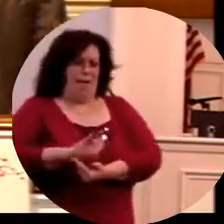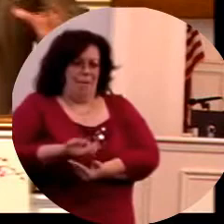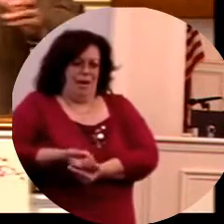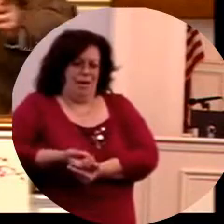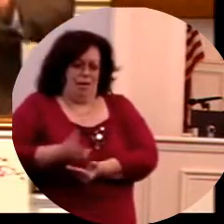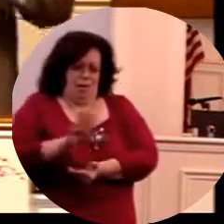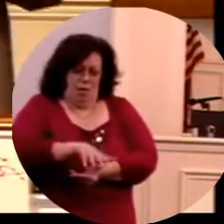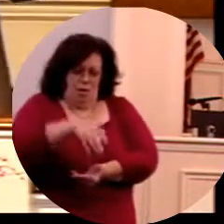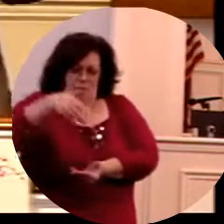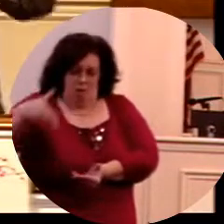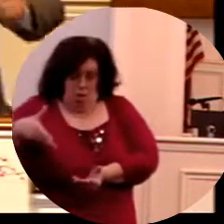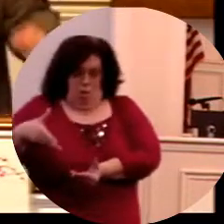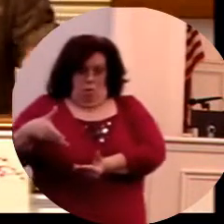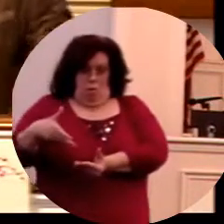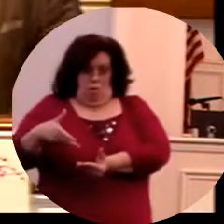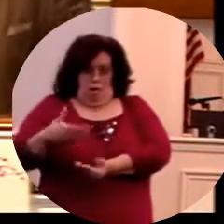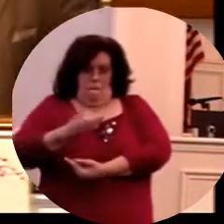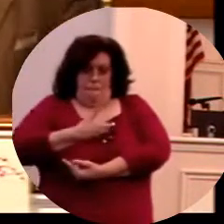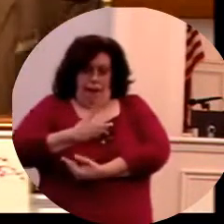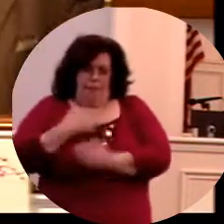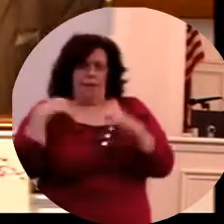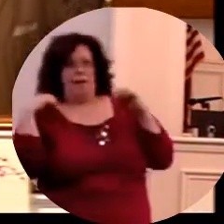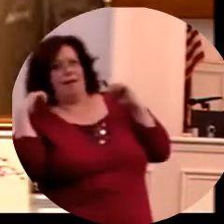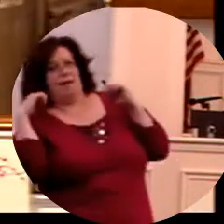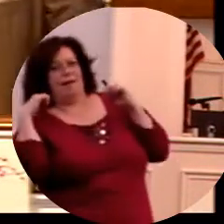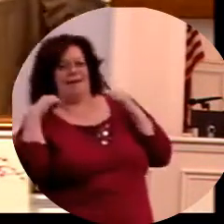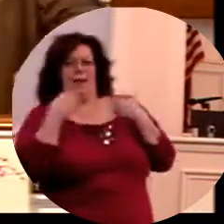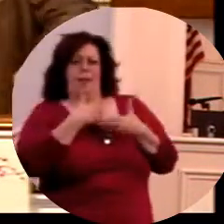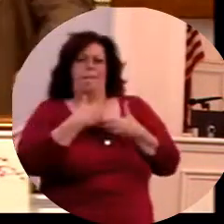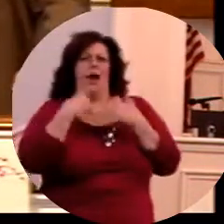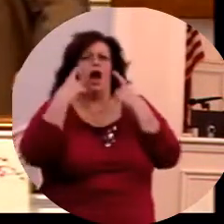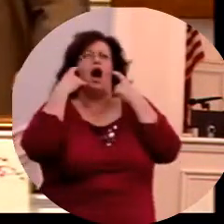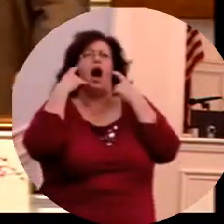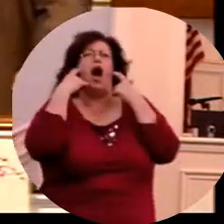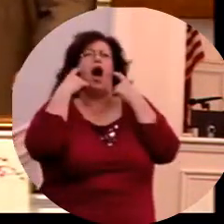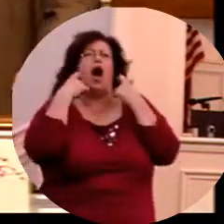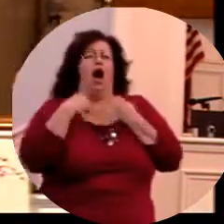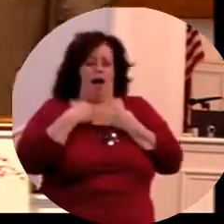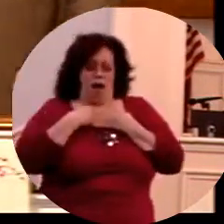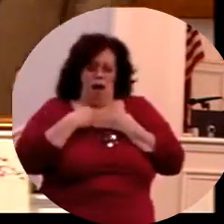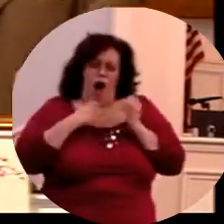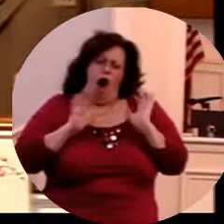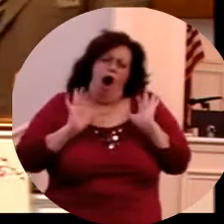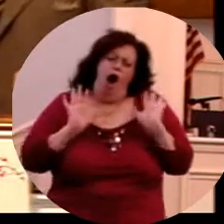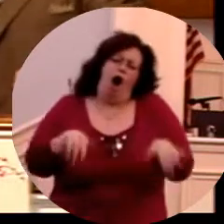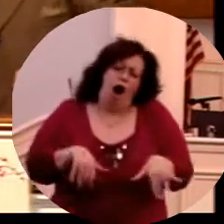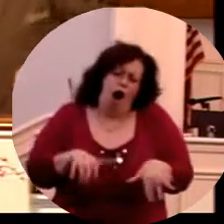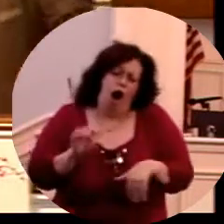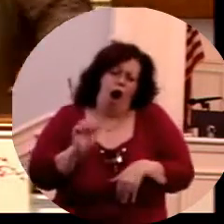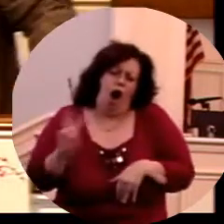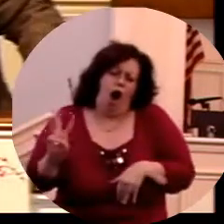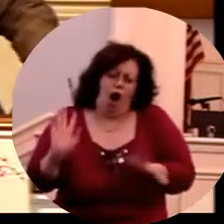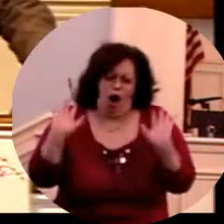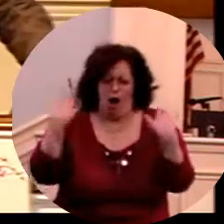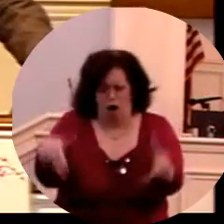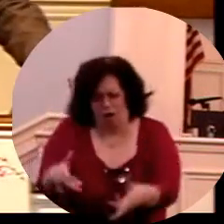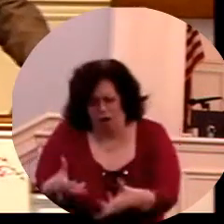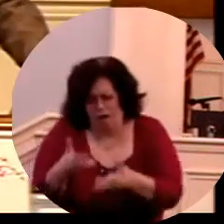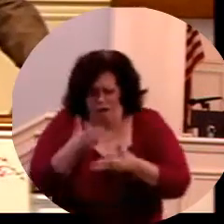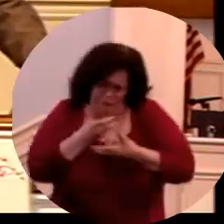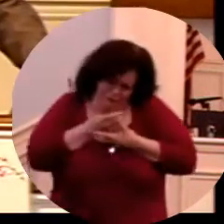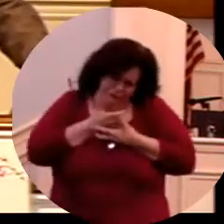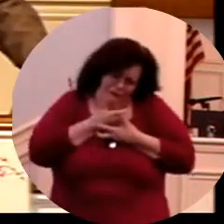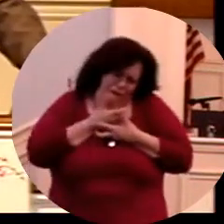And they go over there. And when they pick the lid up and look in there, the Bible said the baby wept and it touched the heart of the daughter of Pharaoh.